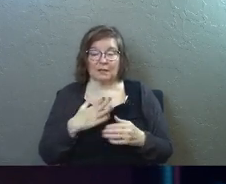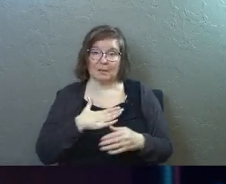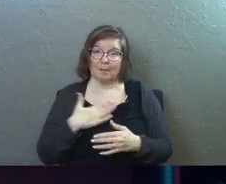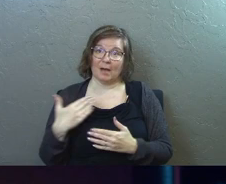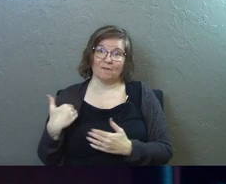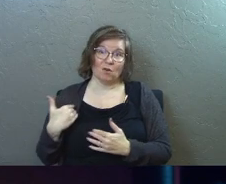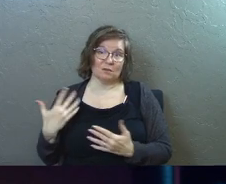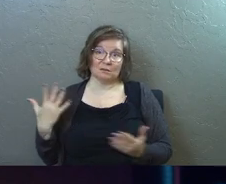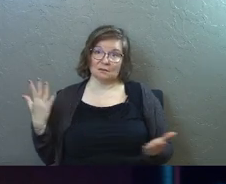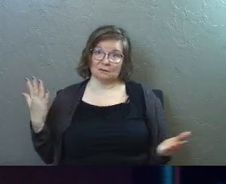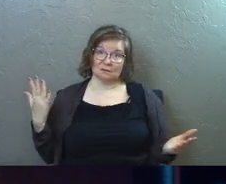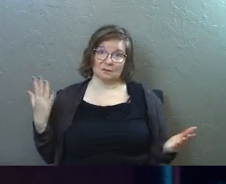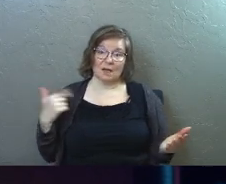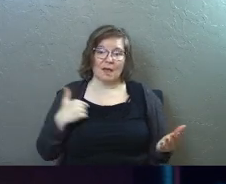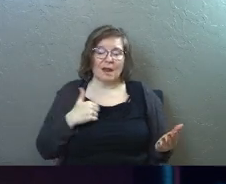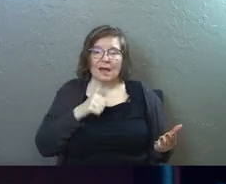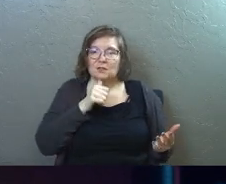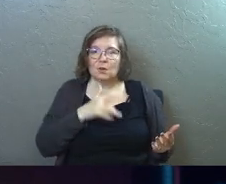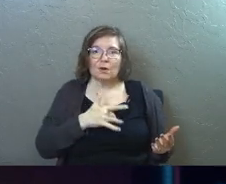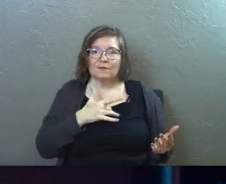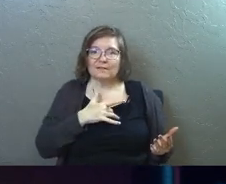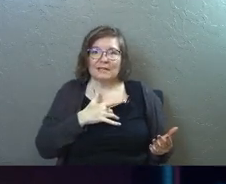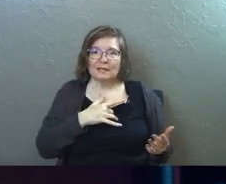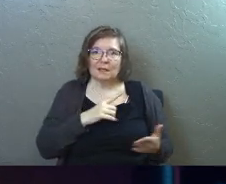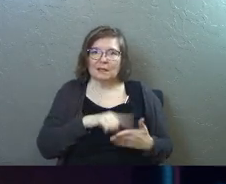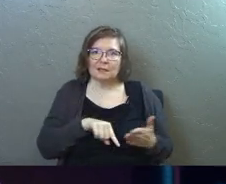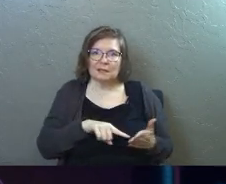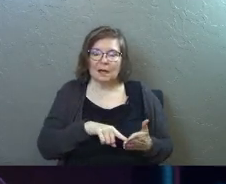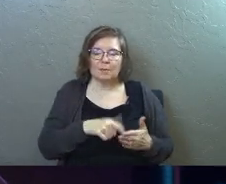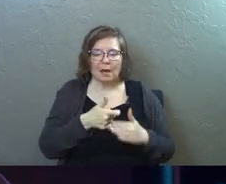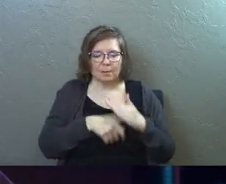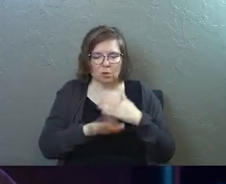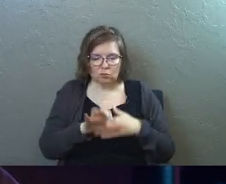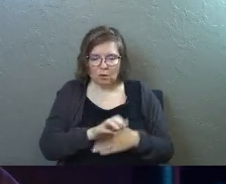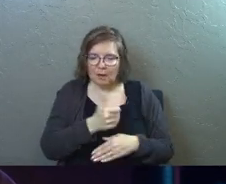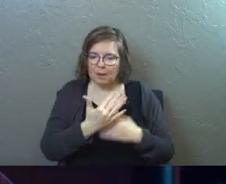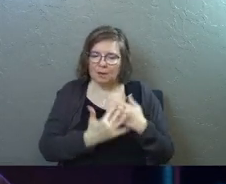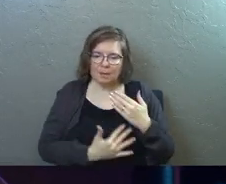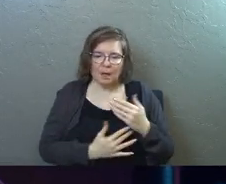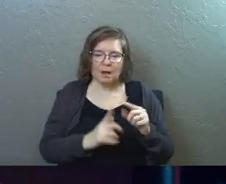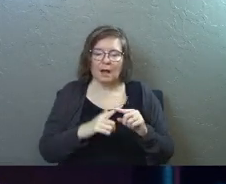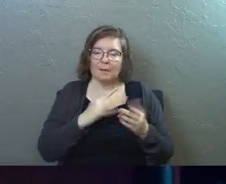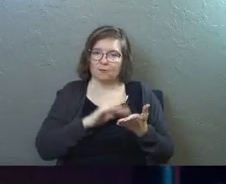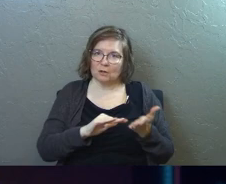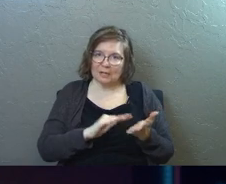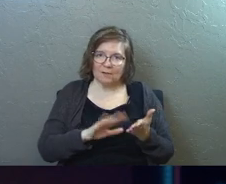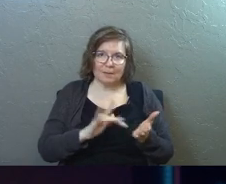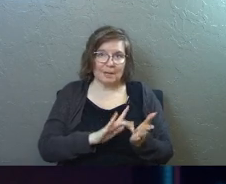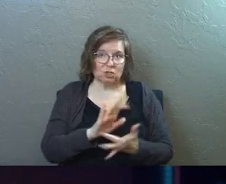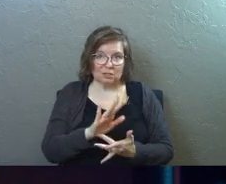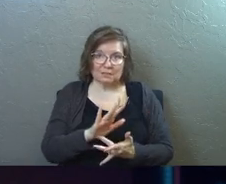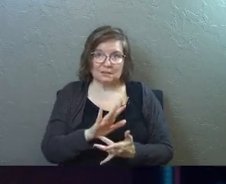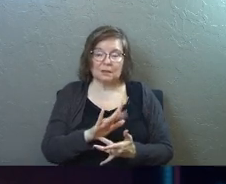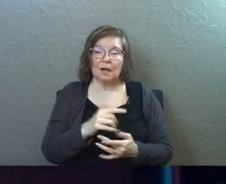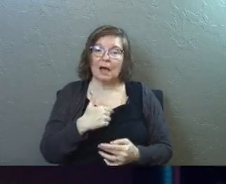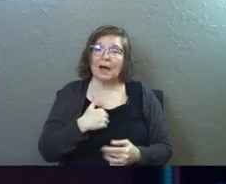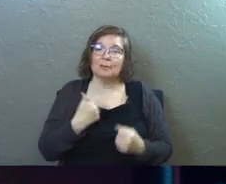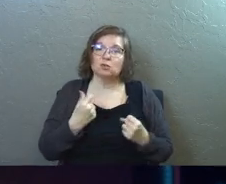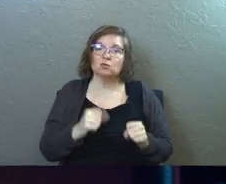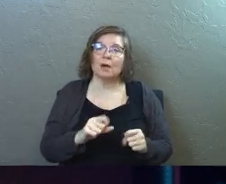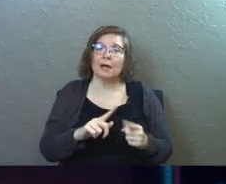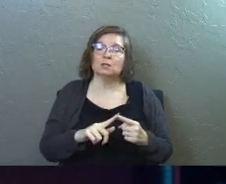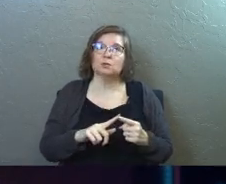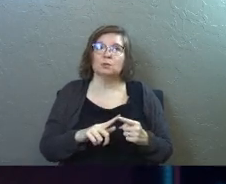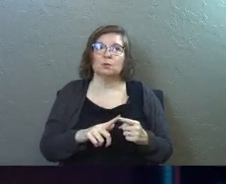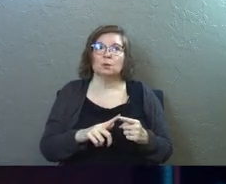it's been my fault and I don't feel condemned I'm under the cross I'm under the blood I'm forgiven by Jesus I'm just